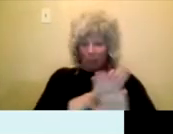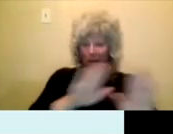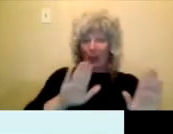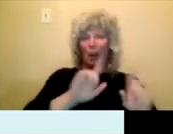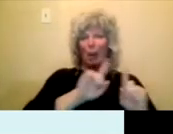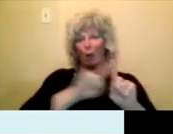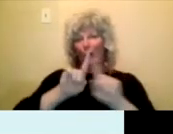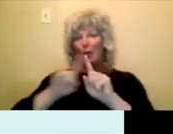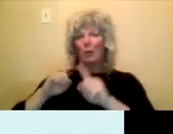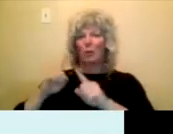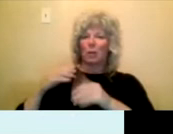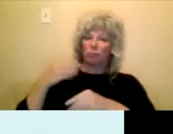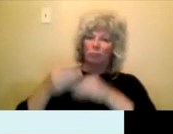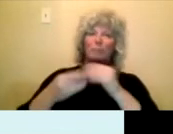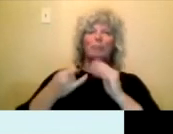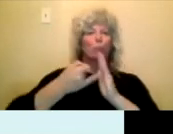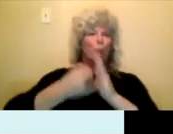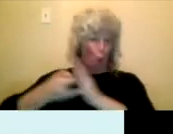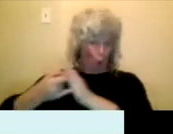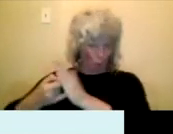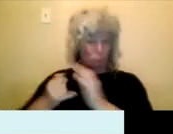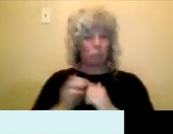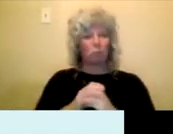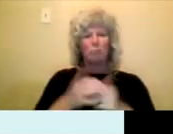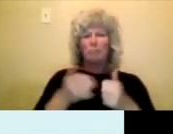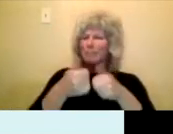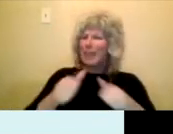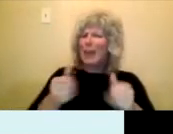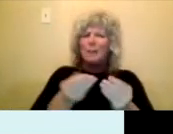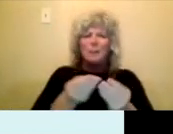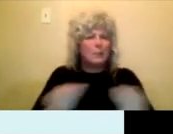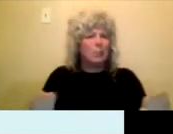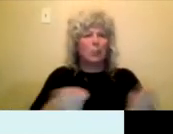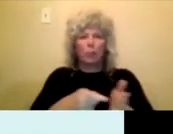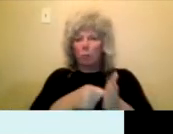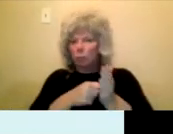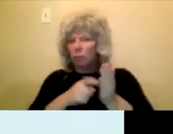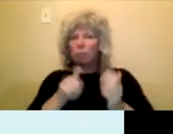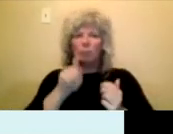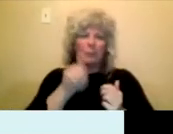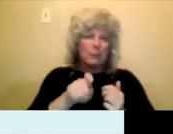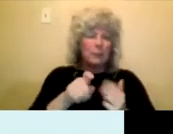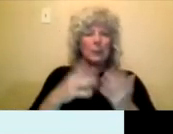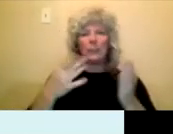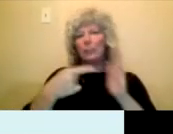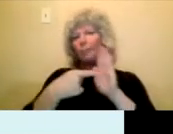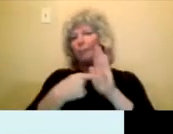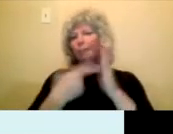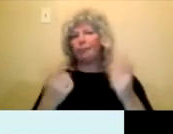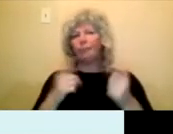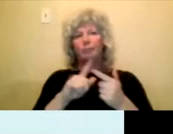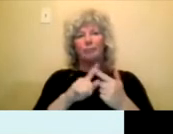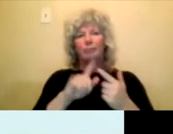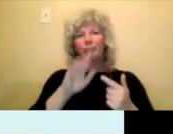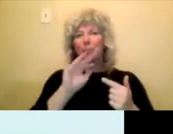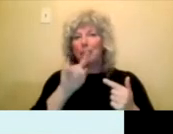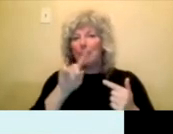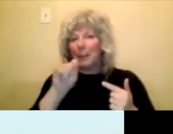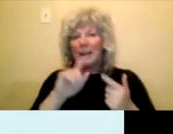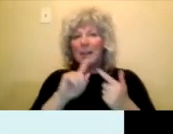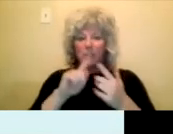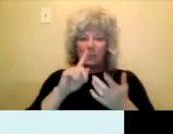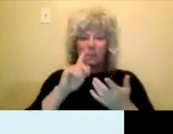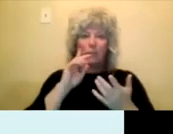Um, so, you know, any type of material that you might need from, uh, beads to, um,